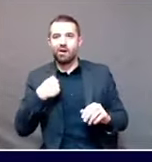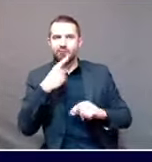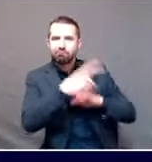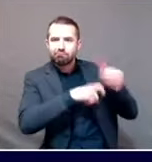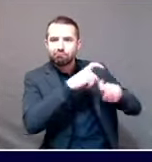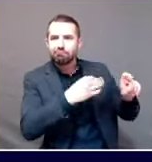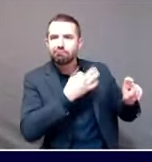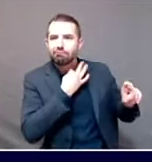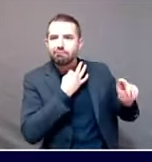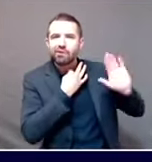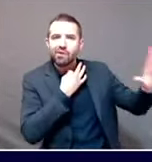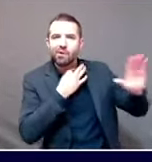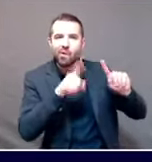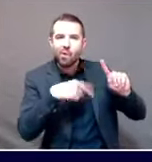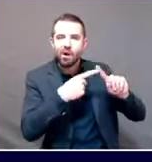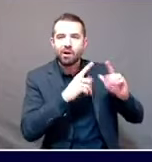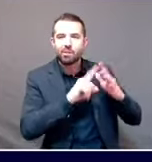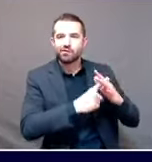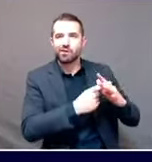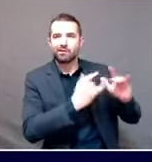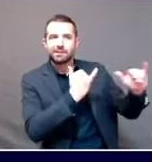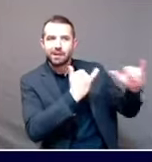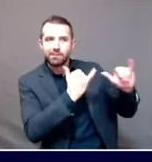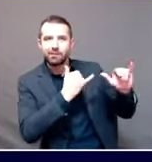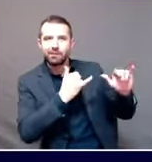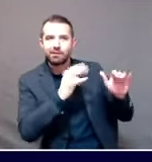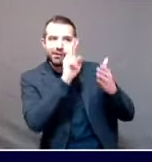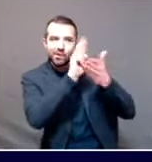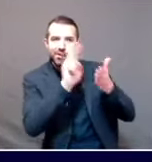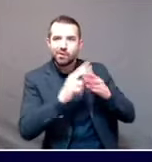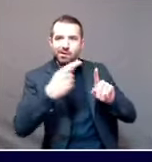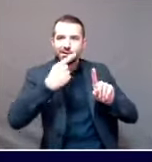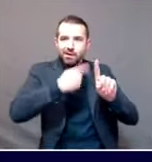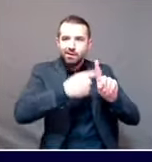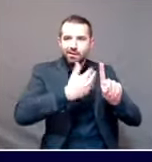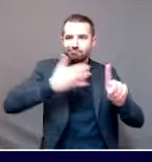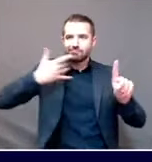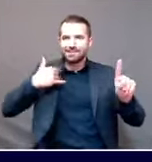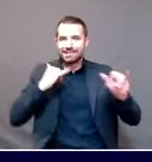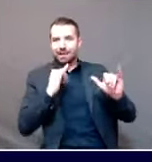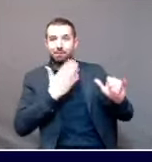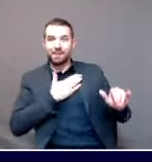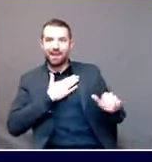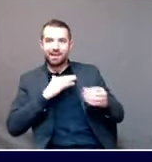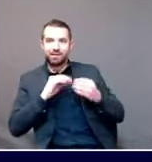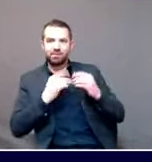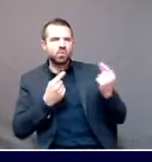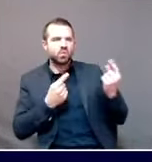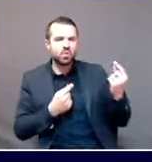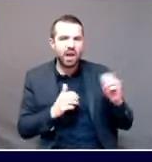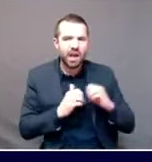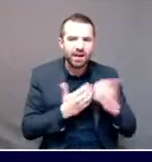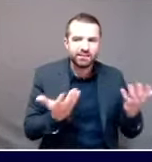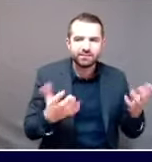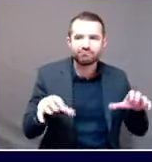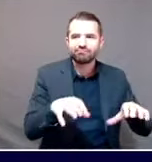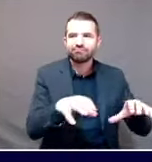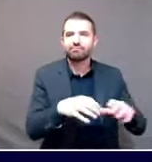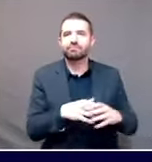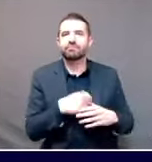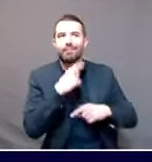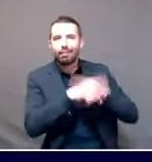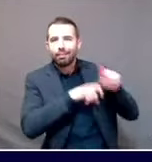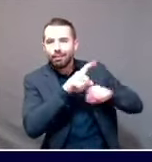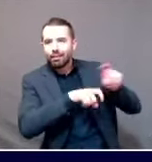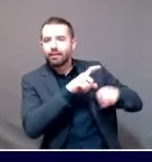where we will land in our discussions over the weekend and into Monday. But some of the things that you noted, Kaelin, changing the way that